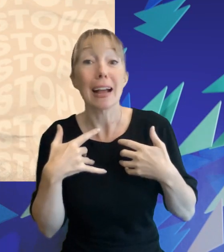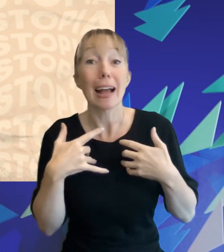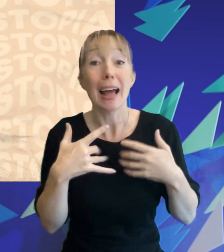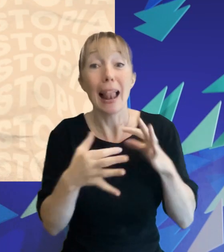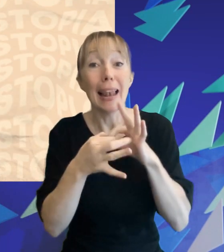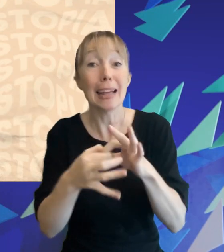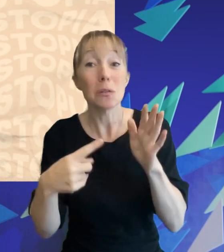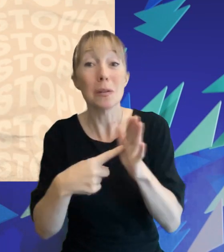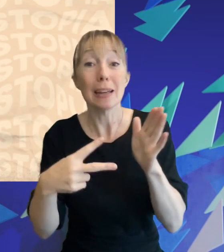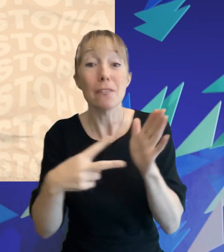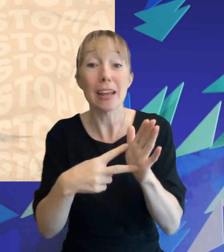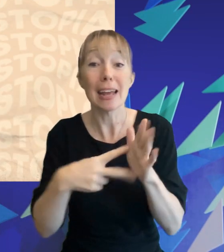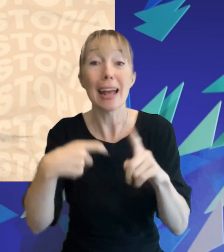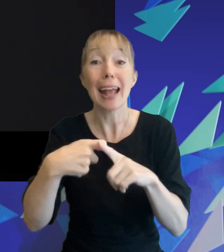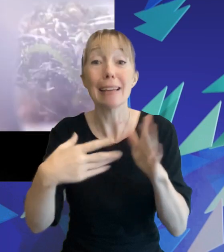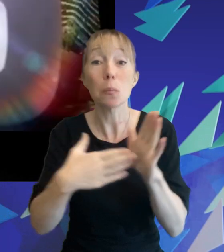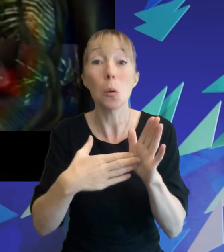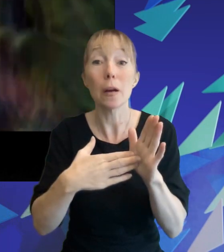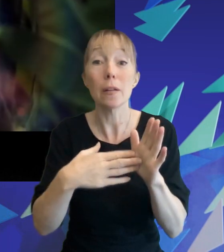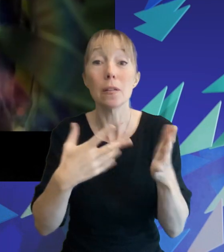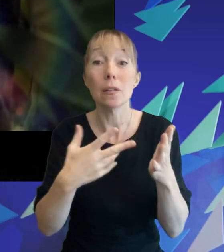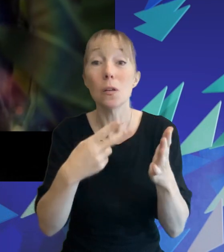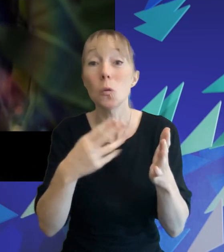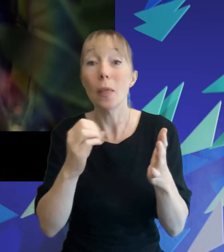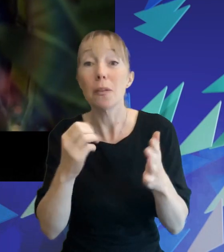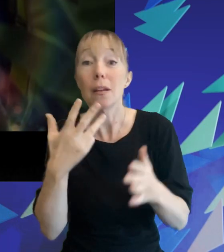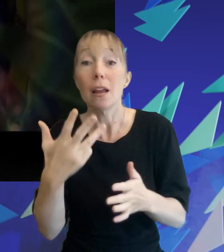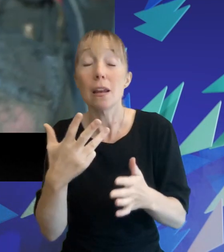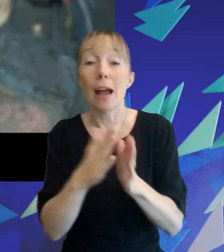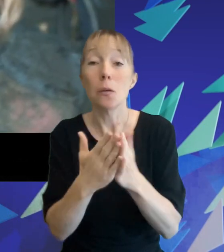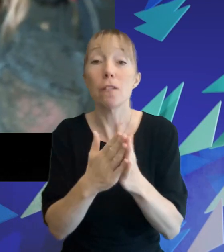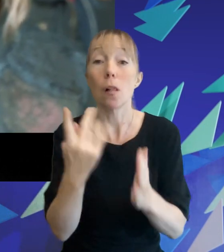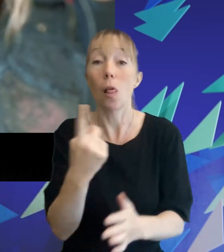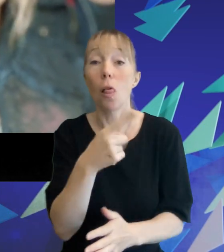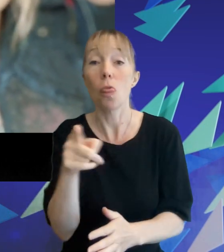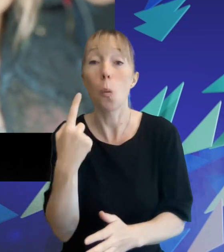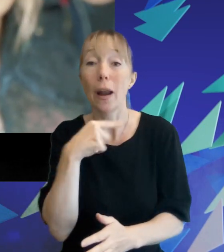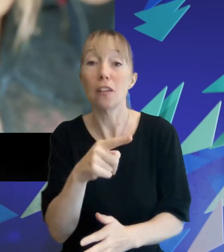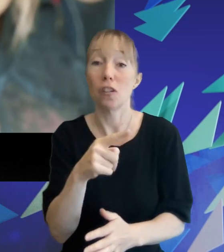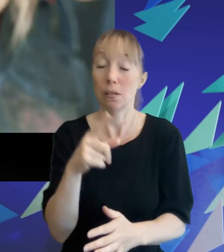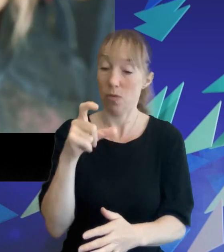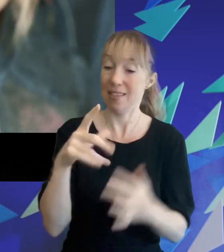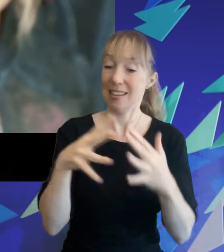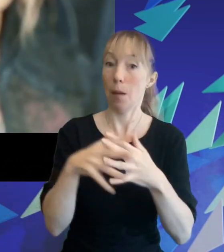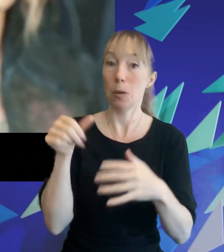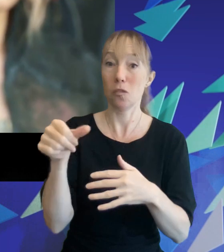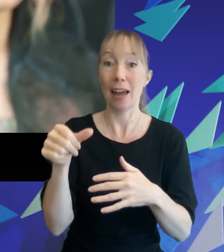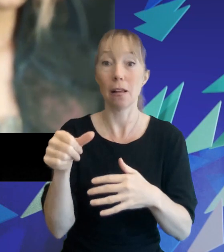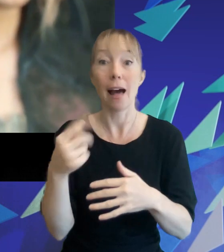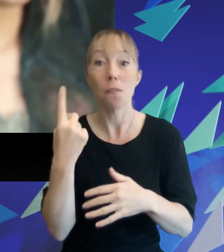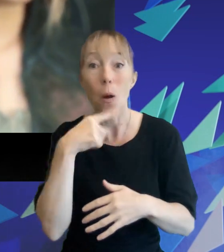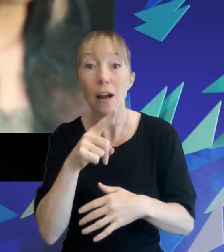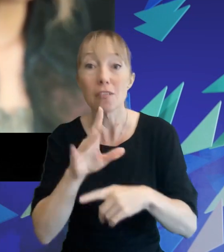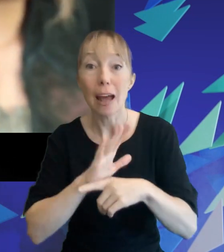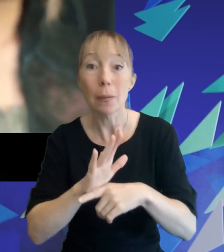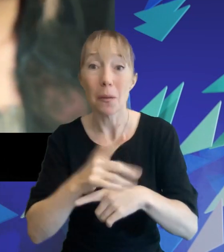2013 novel the 100 being adapted into a series on the cw the show ran for 100 episodes over